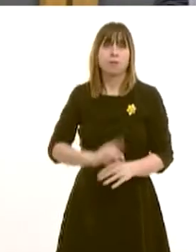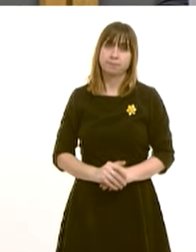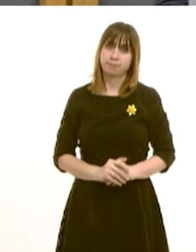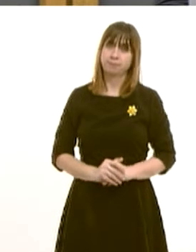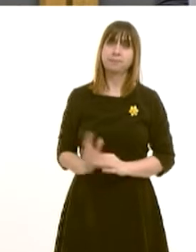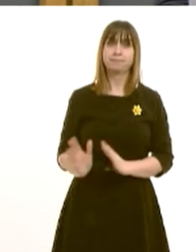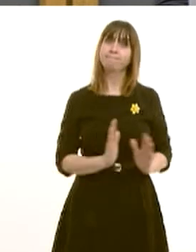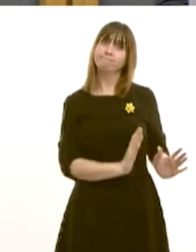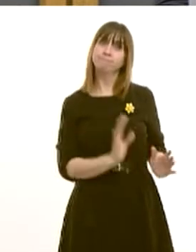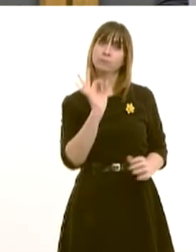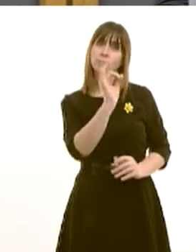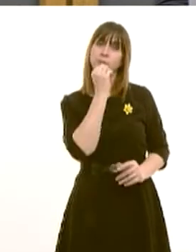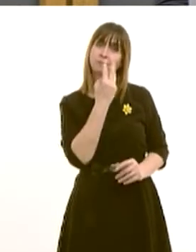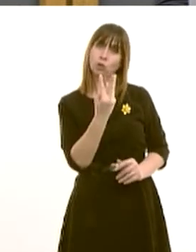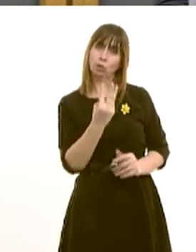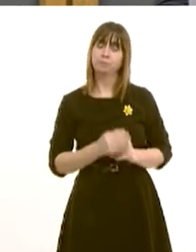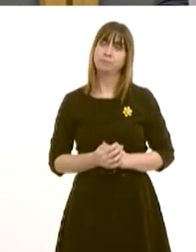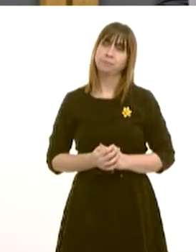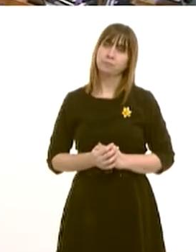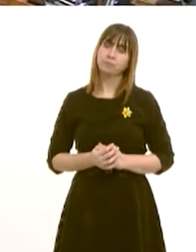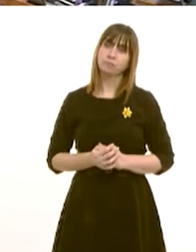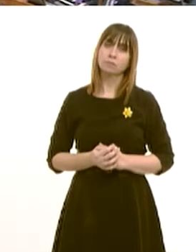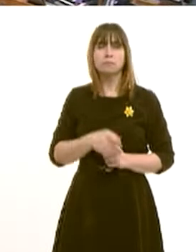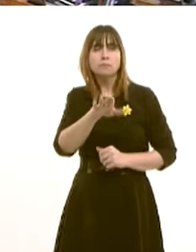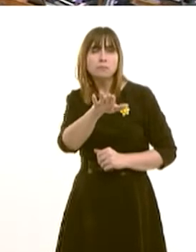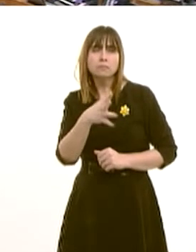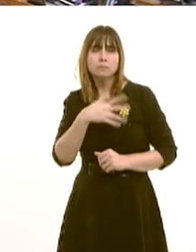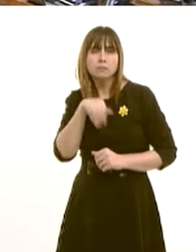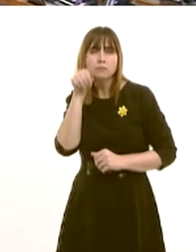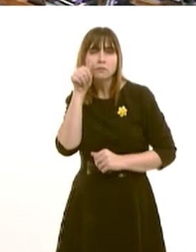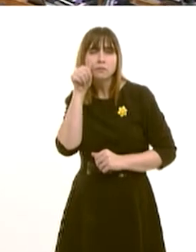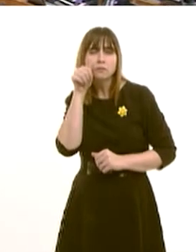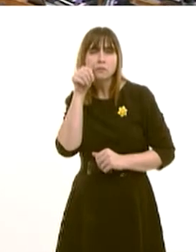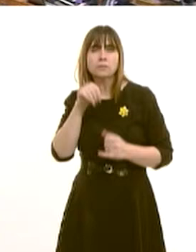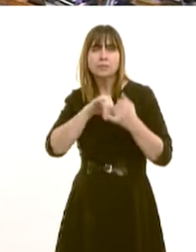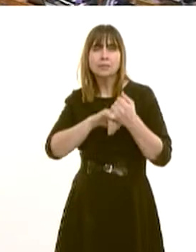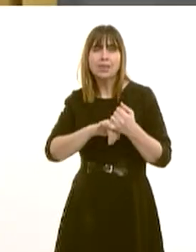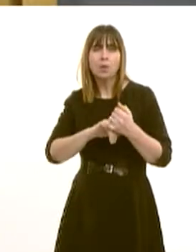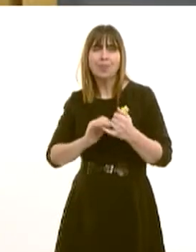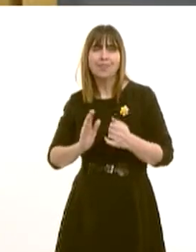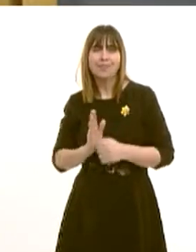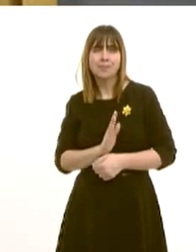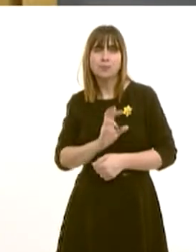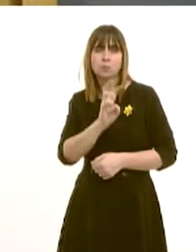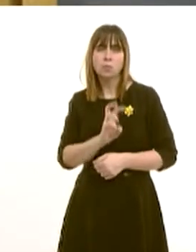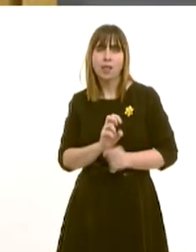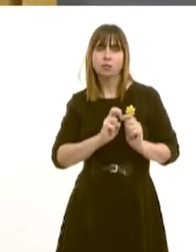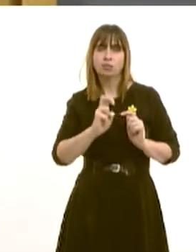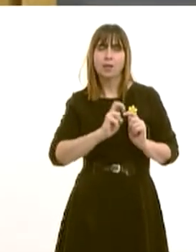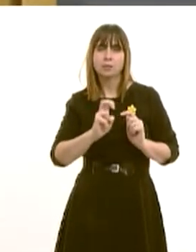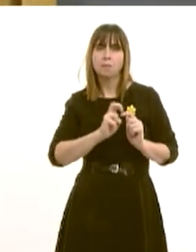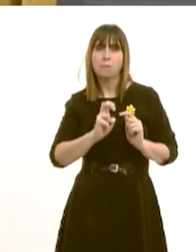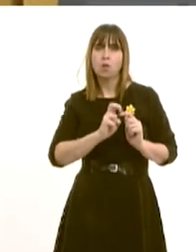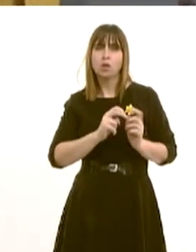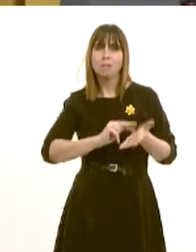four, Lindsay Whittle. First, Mr. What progress is being made towards implementing the South East Wales local transport plans? Well, the implementation of the local